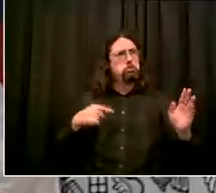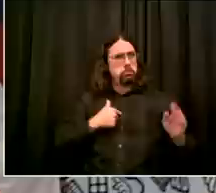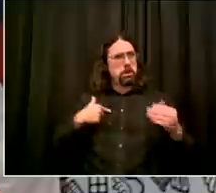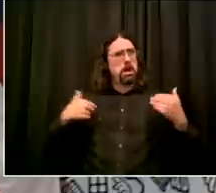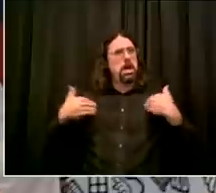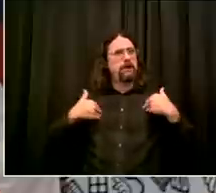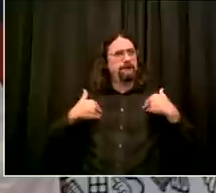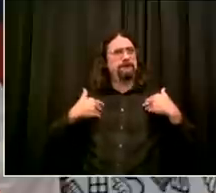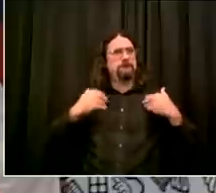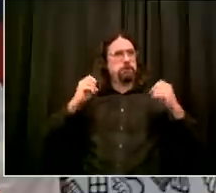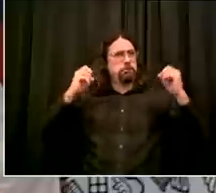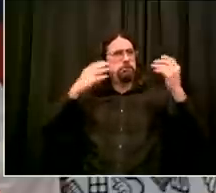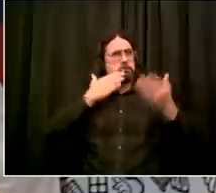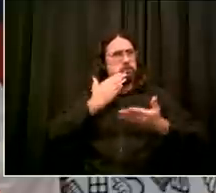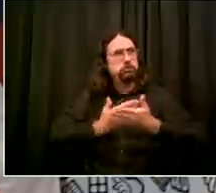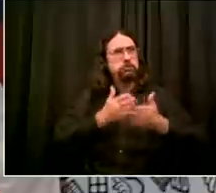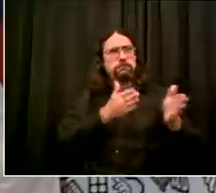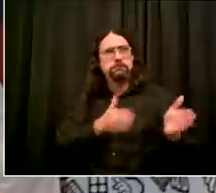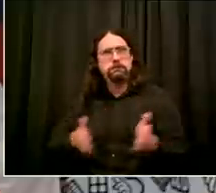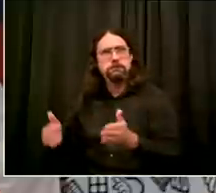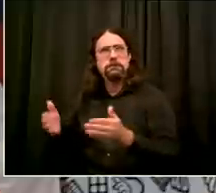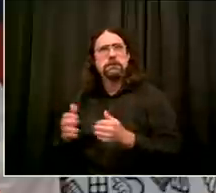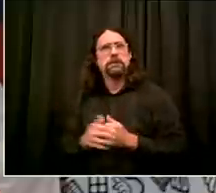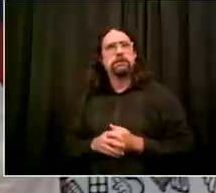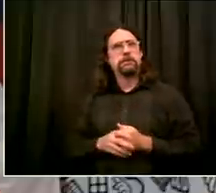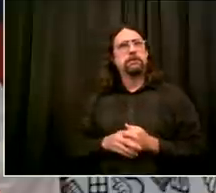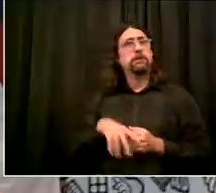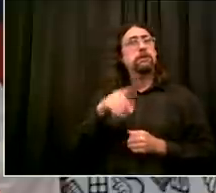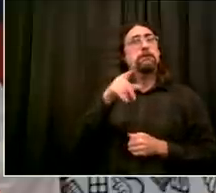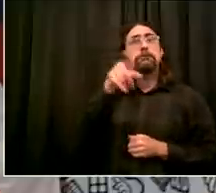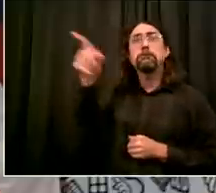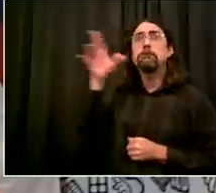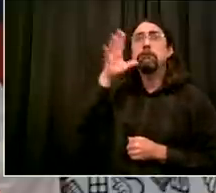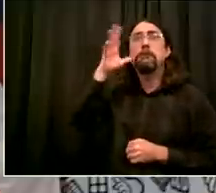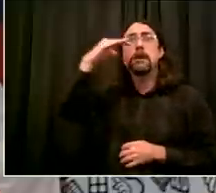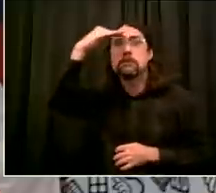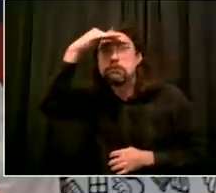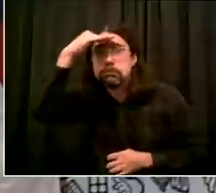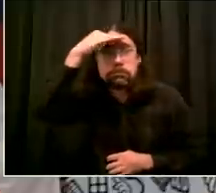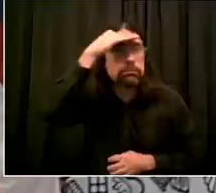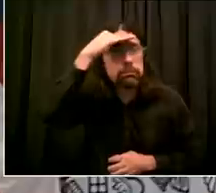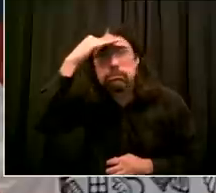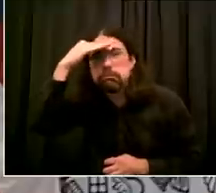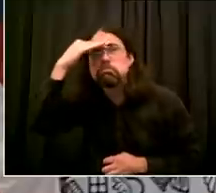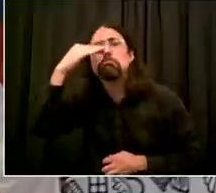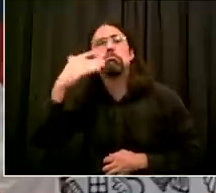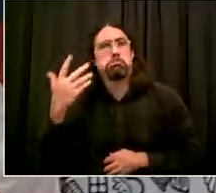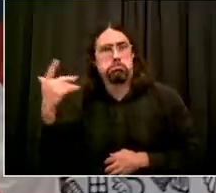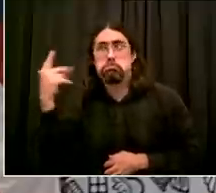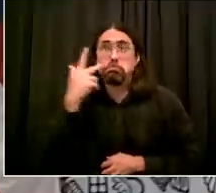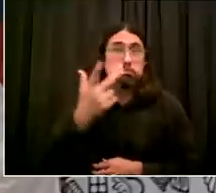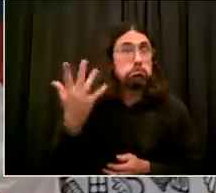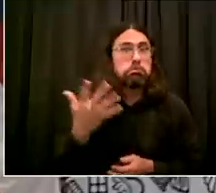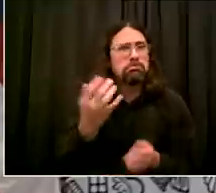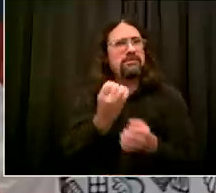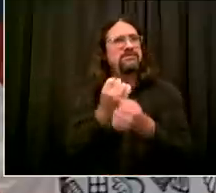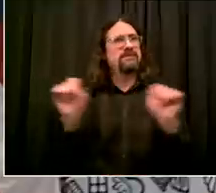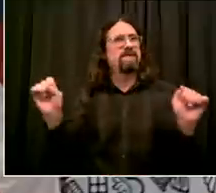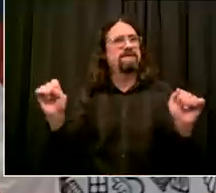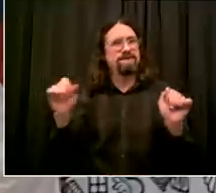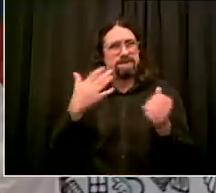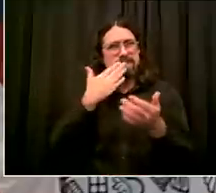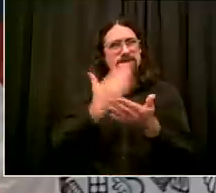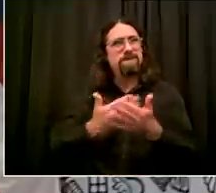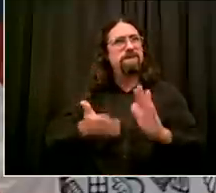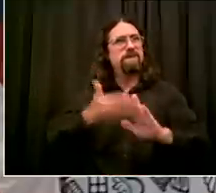the right way and that message is going to spread but what i think again is going to happen in a number of cases is a number